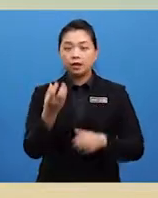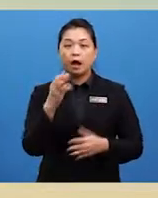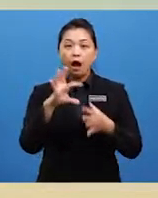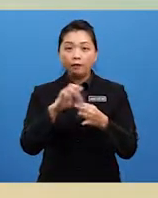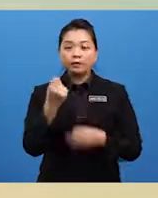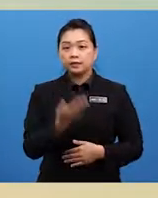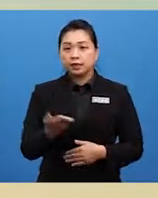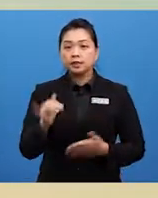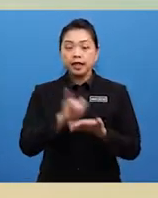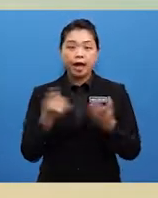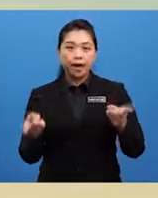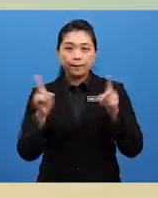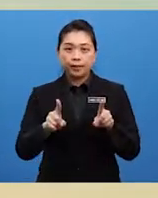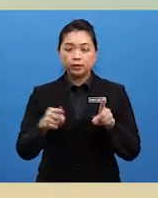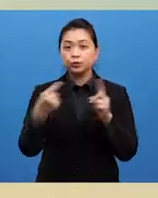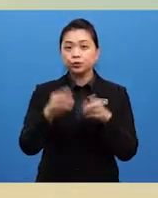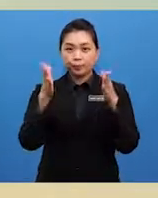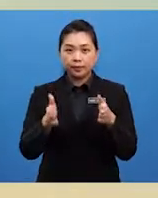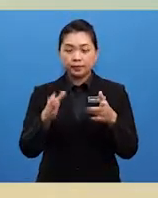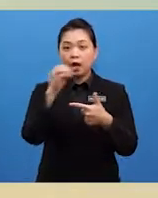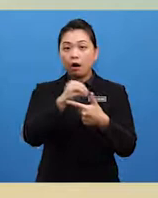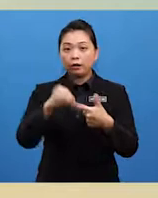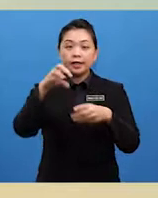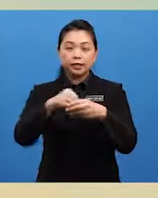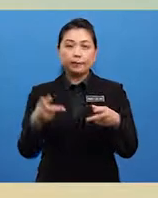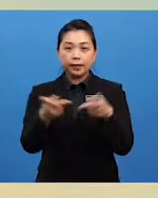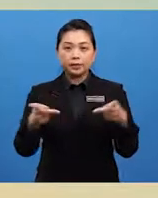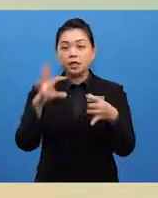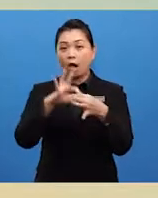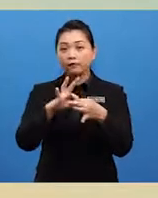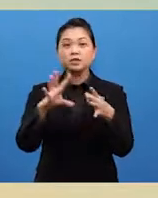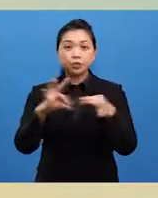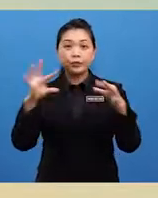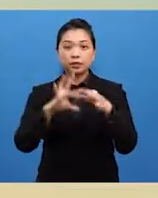that happen to the people or in the place of the story.